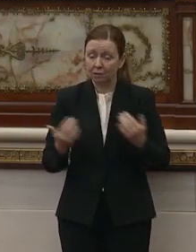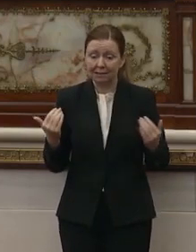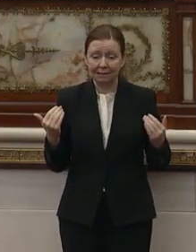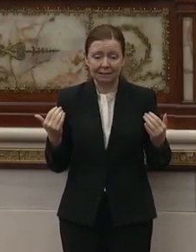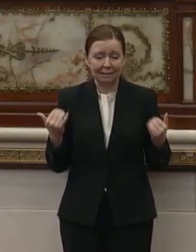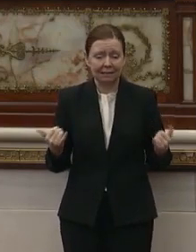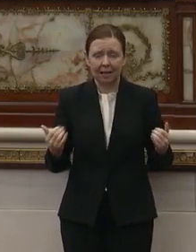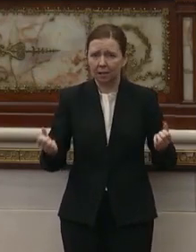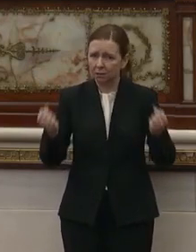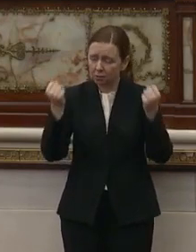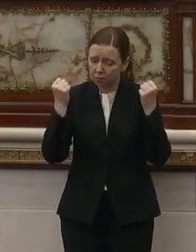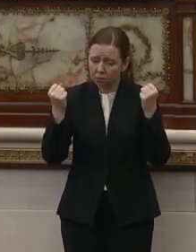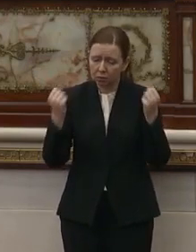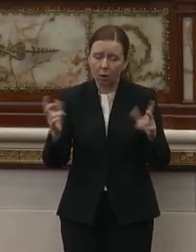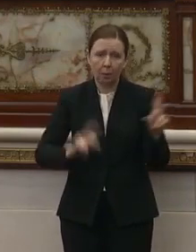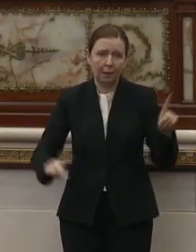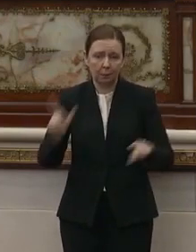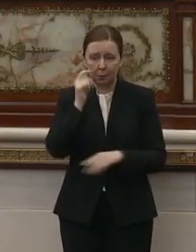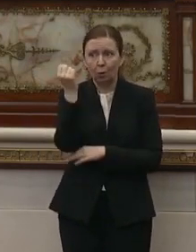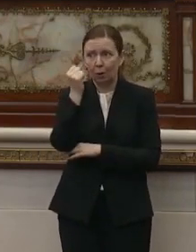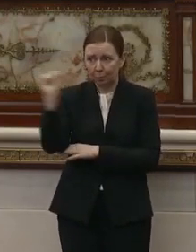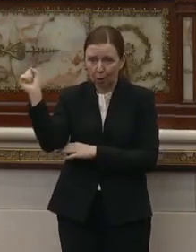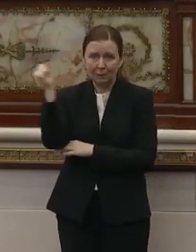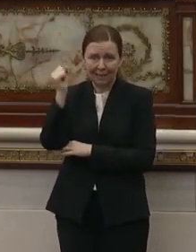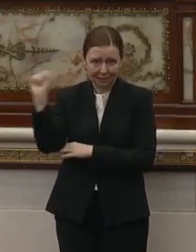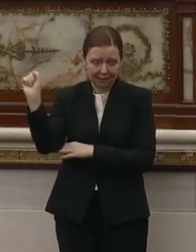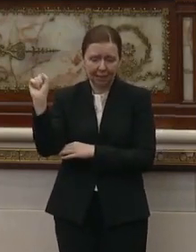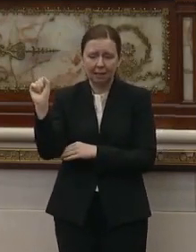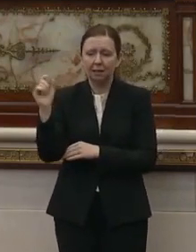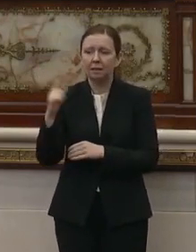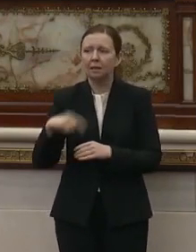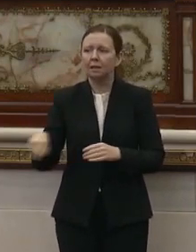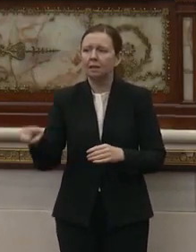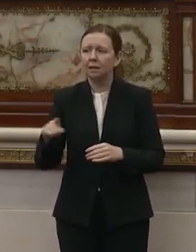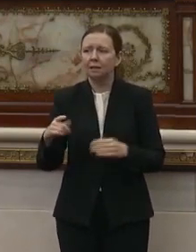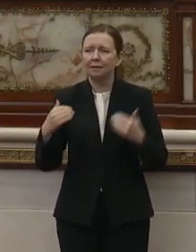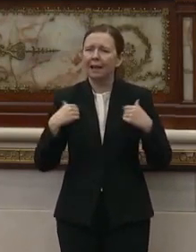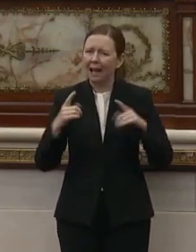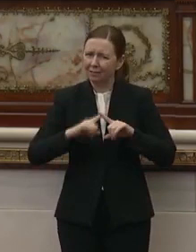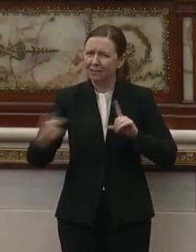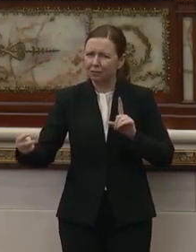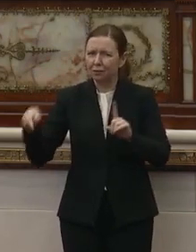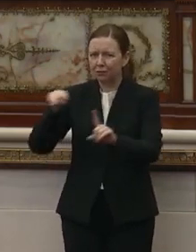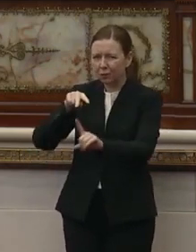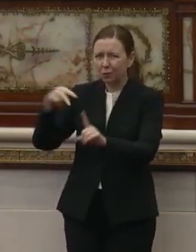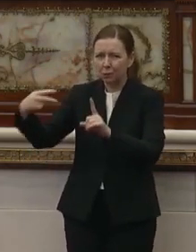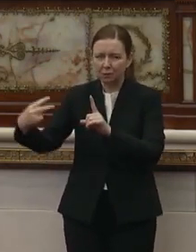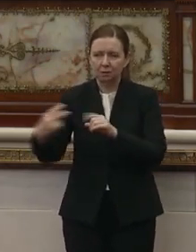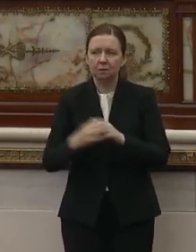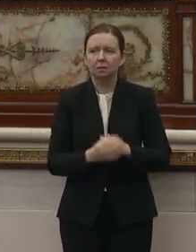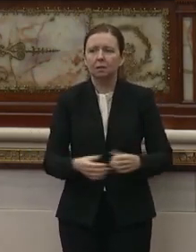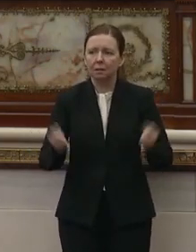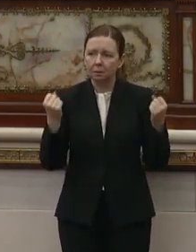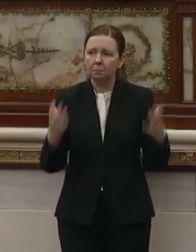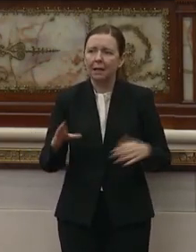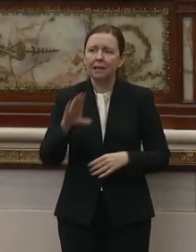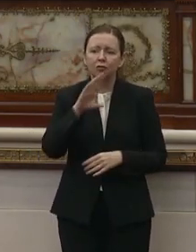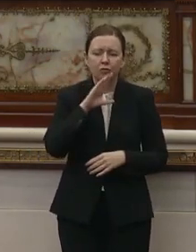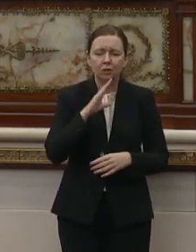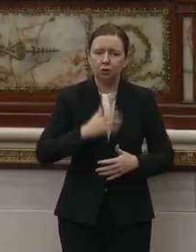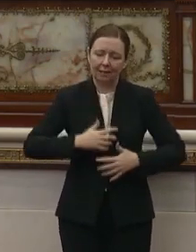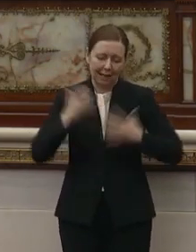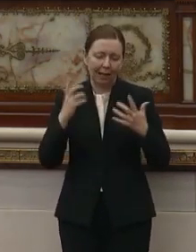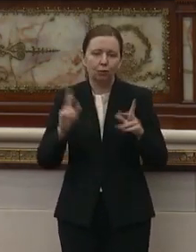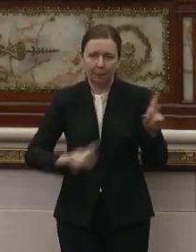there are so many people who are protesting. They have very, very different views, and there are many frustrated and angry